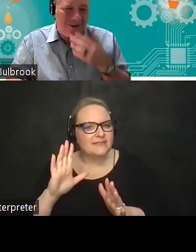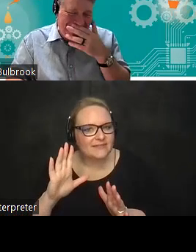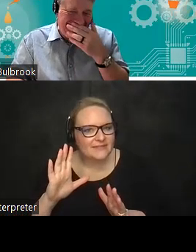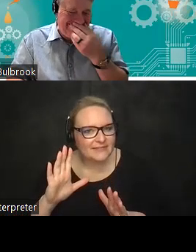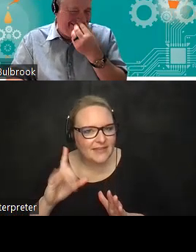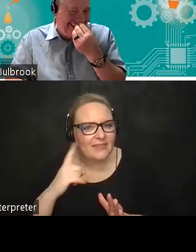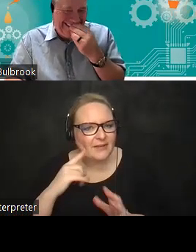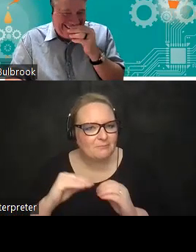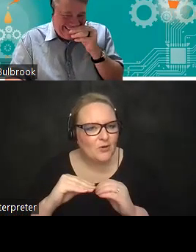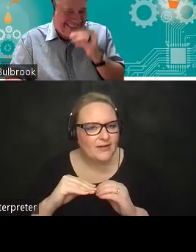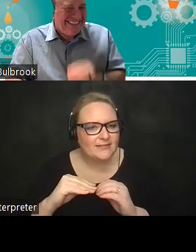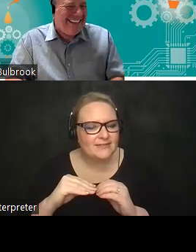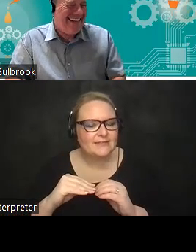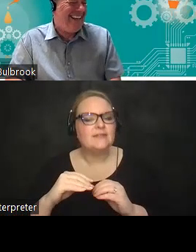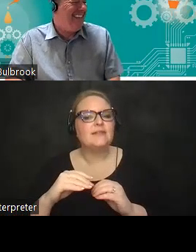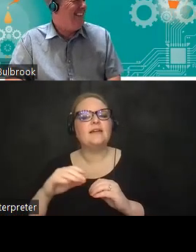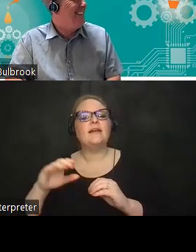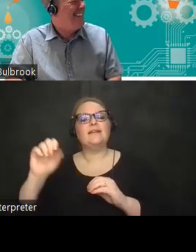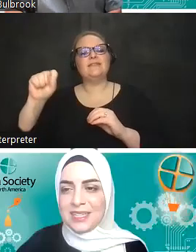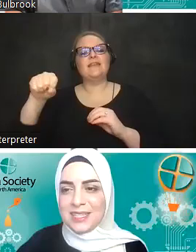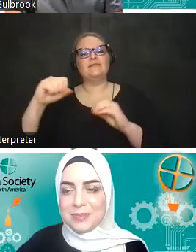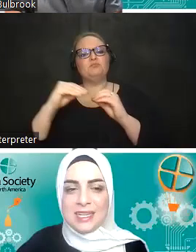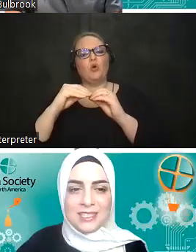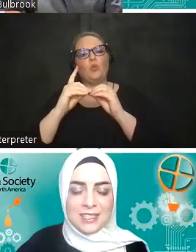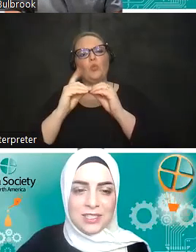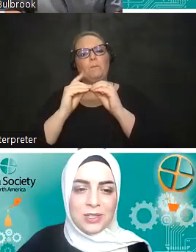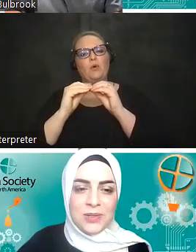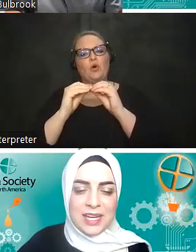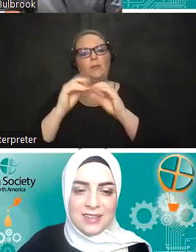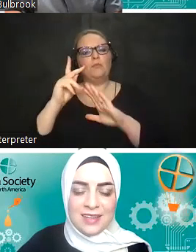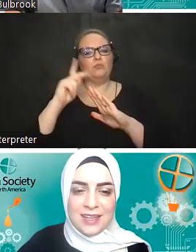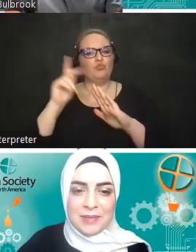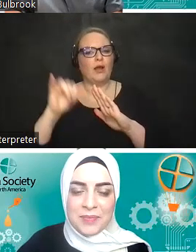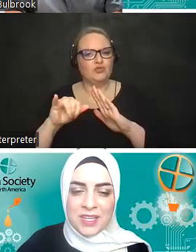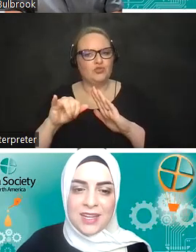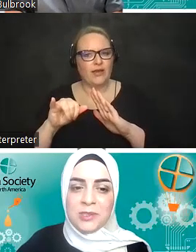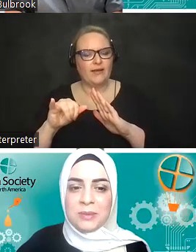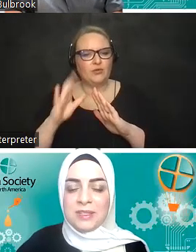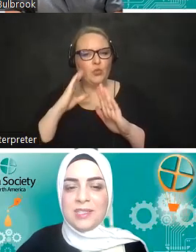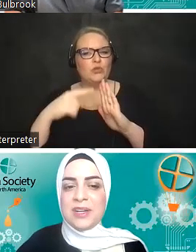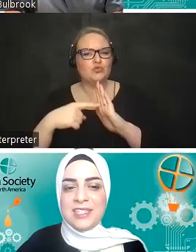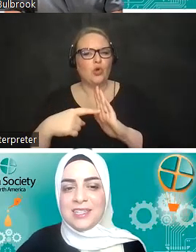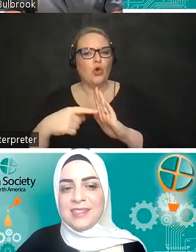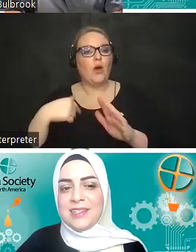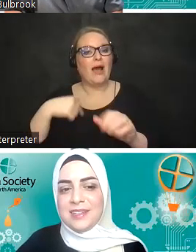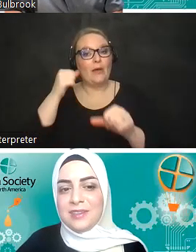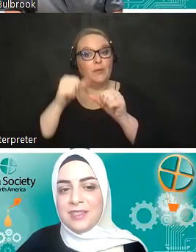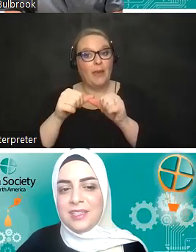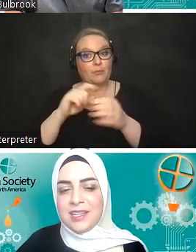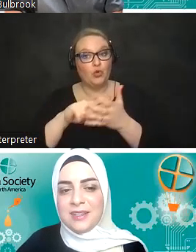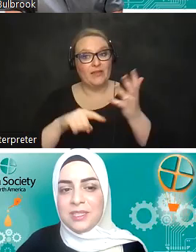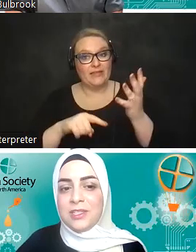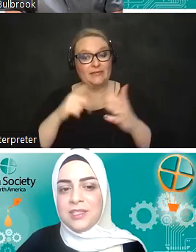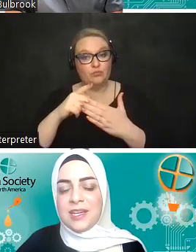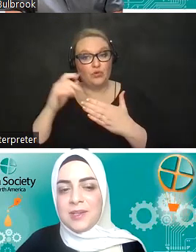you got going here right yeah no for sure we have one more uh project just to show and uh i do remember these projects uh